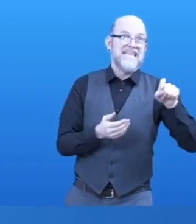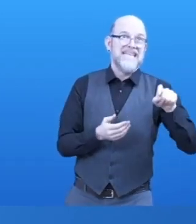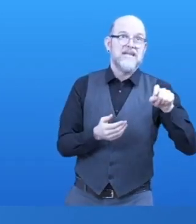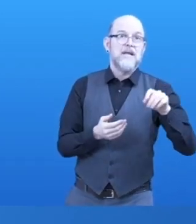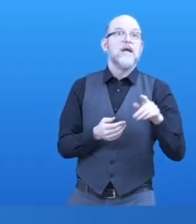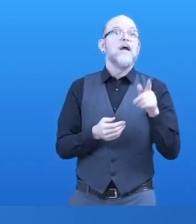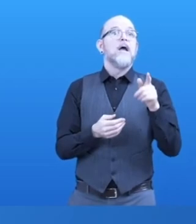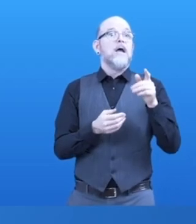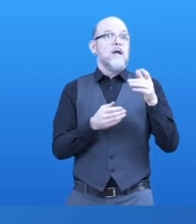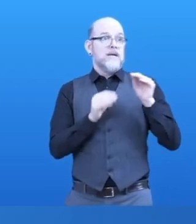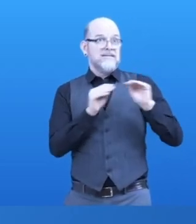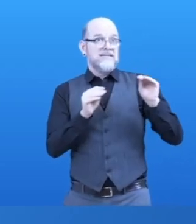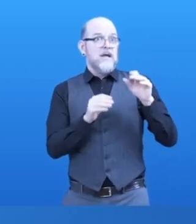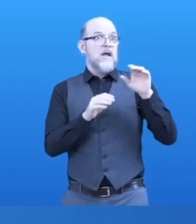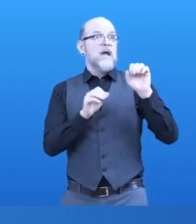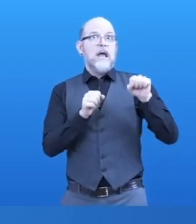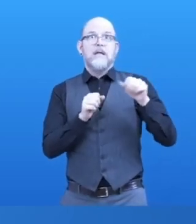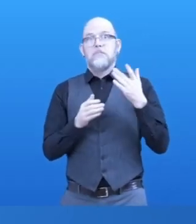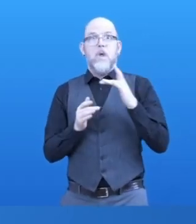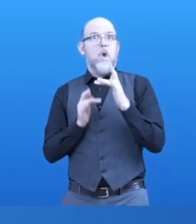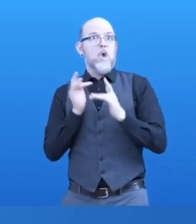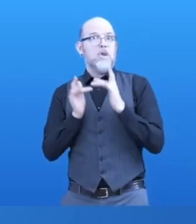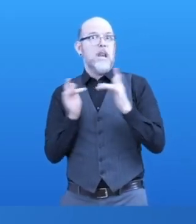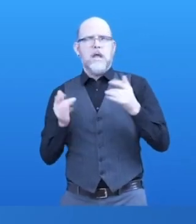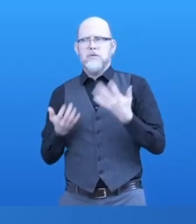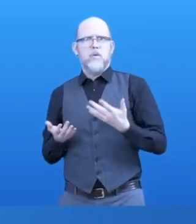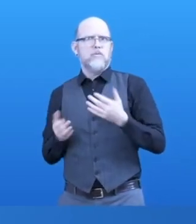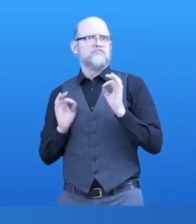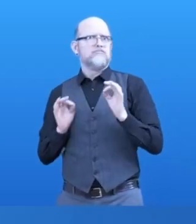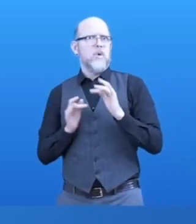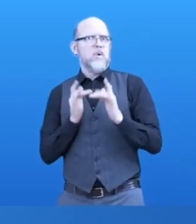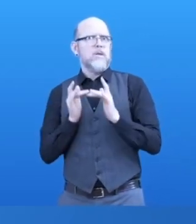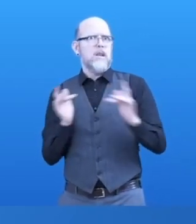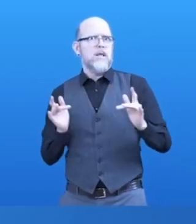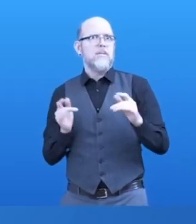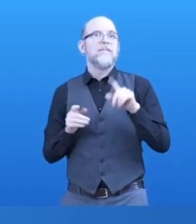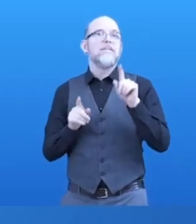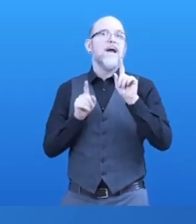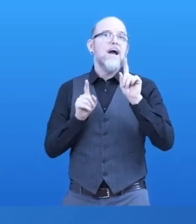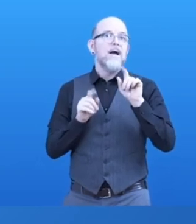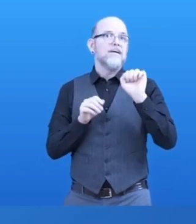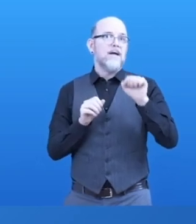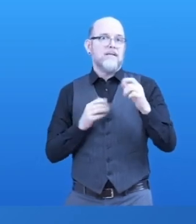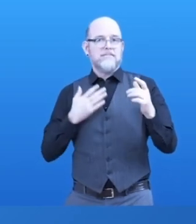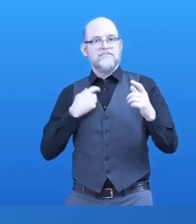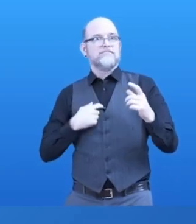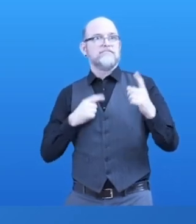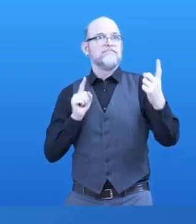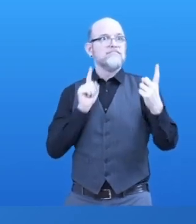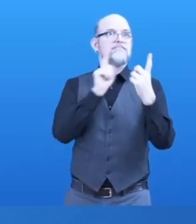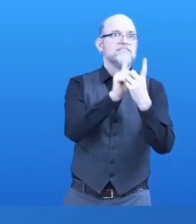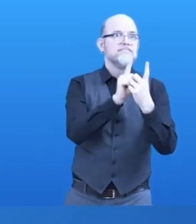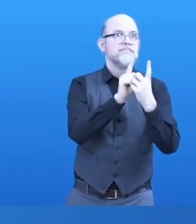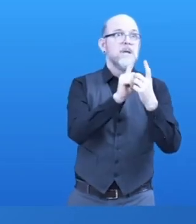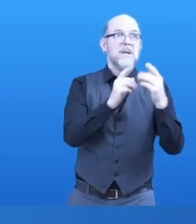option. But understanding if that works within your market is important, and if not, will you provide the training yourself? Will you seek a